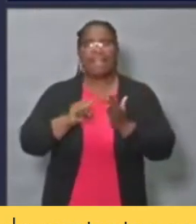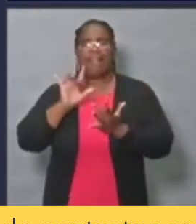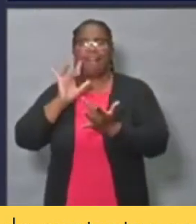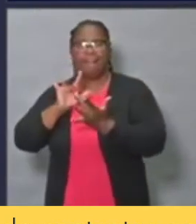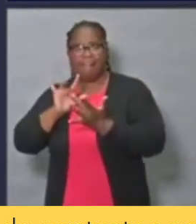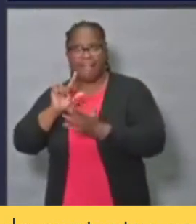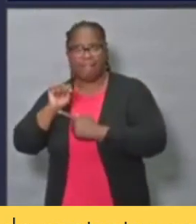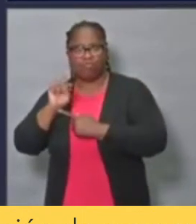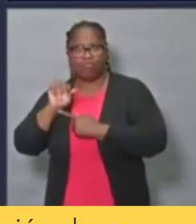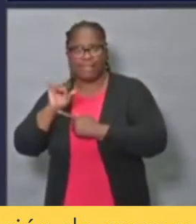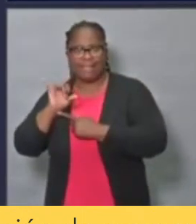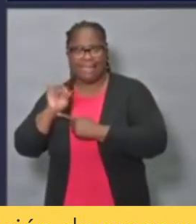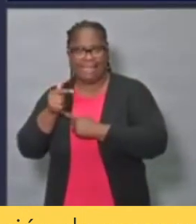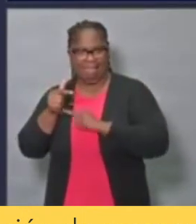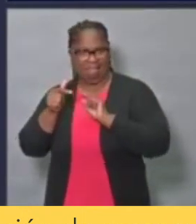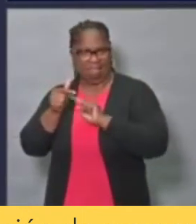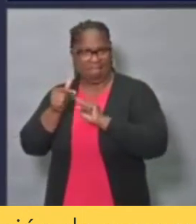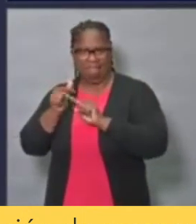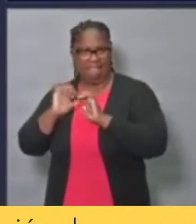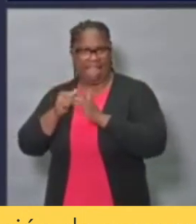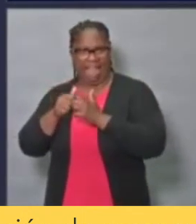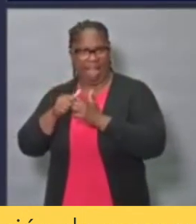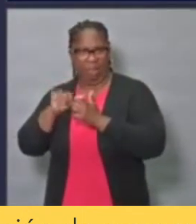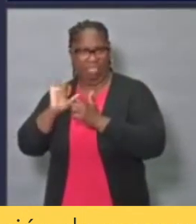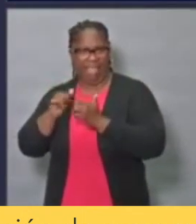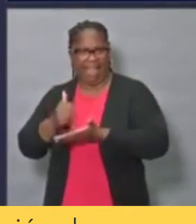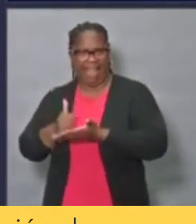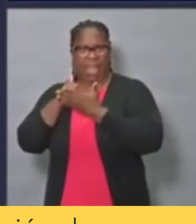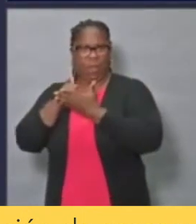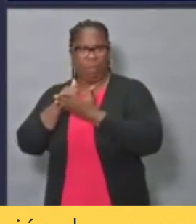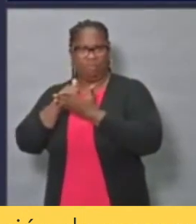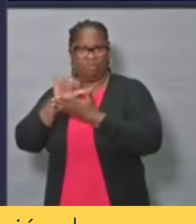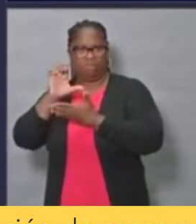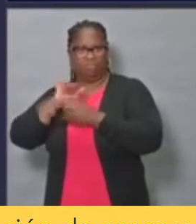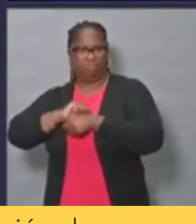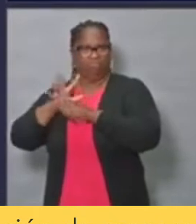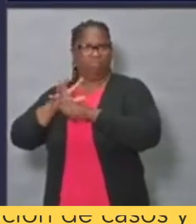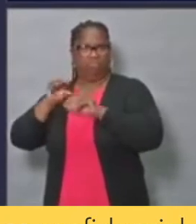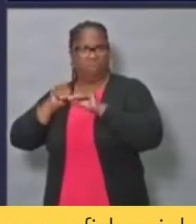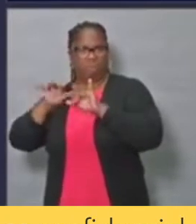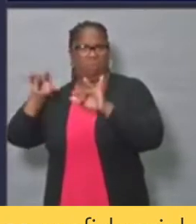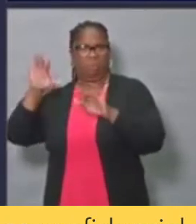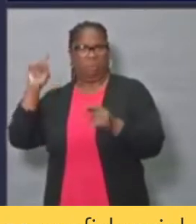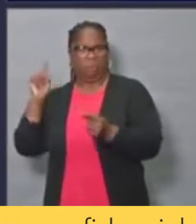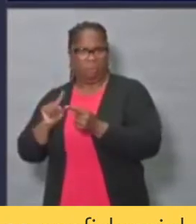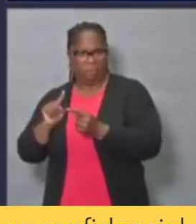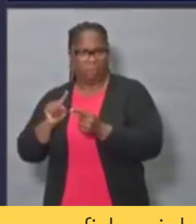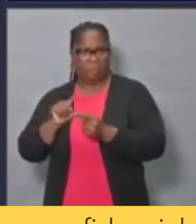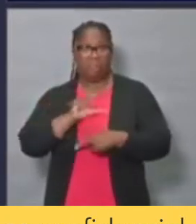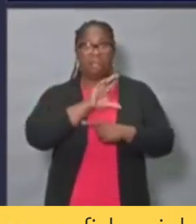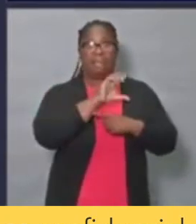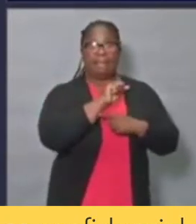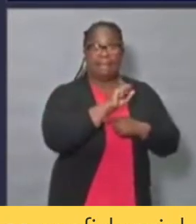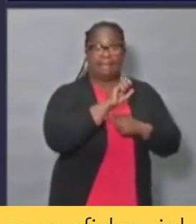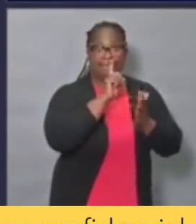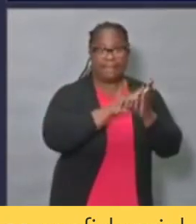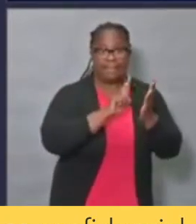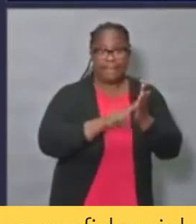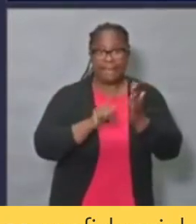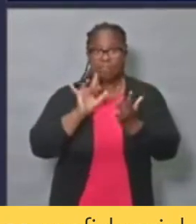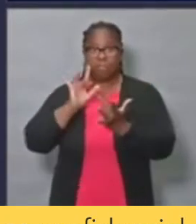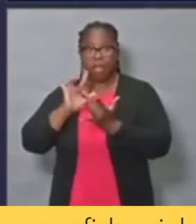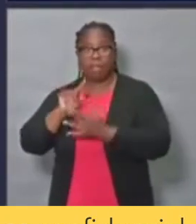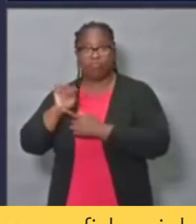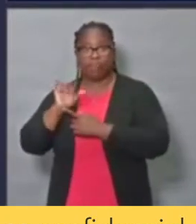tracing plays in slowing the spread of COVID-19. Case investigation and contact tracing, for starters, is